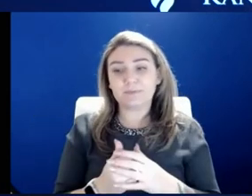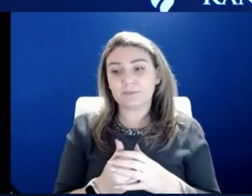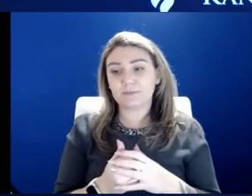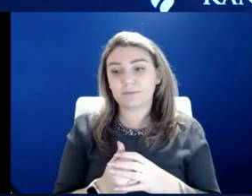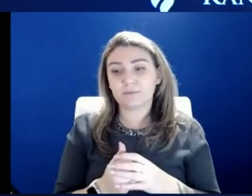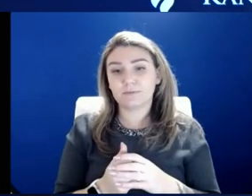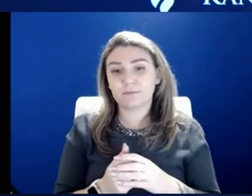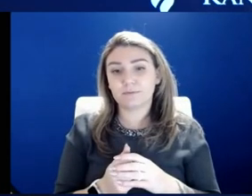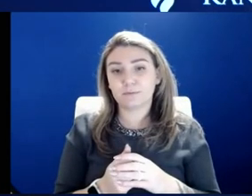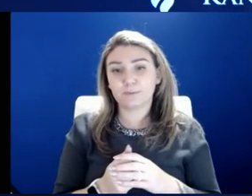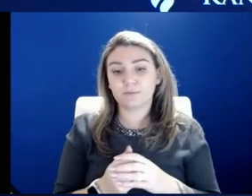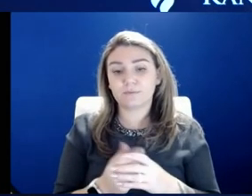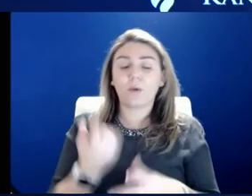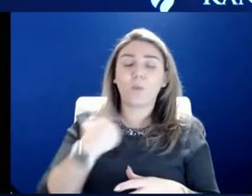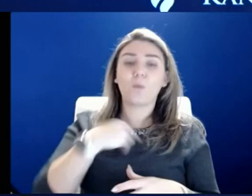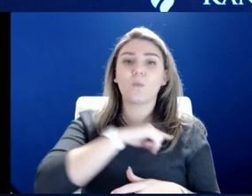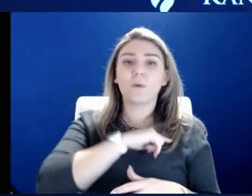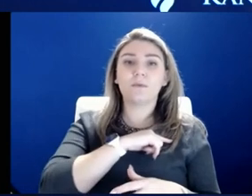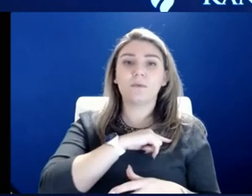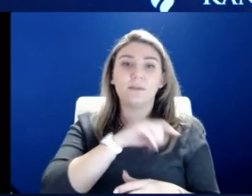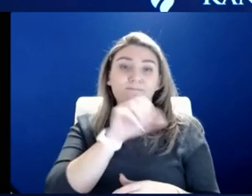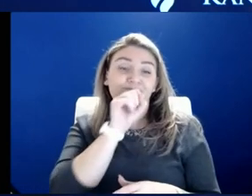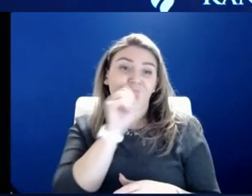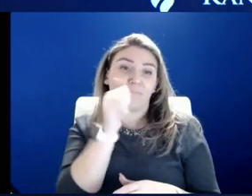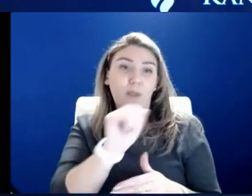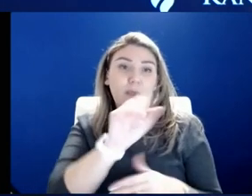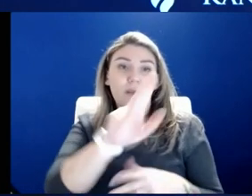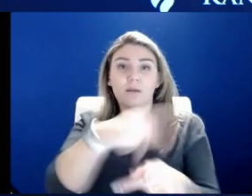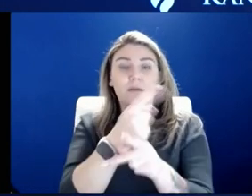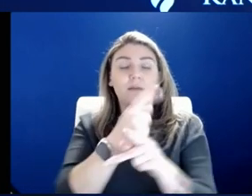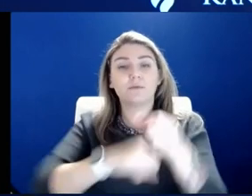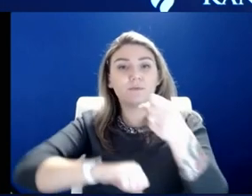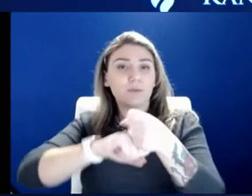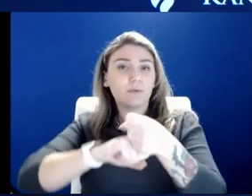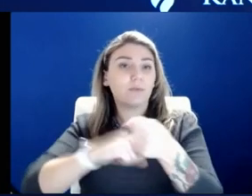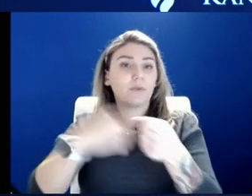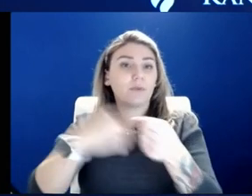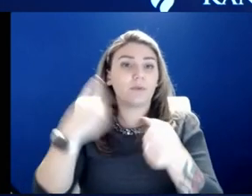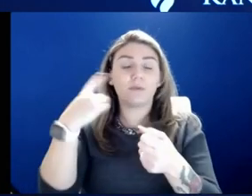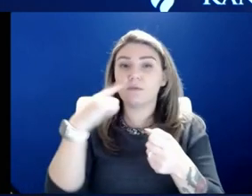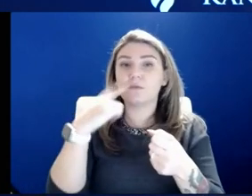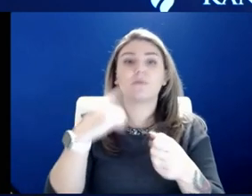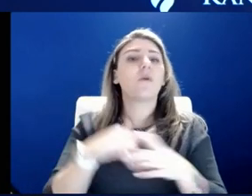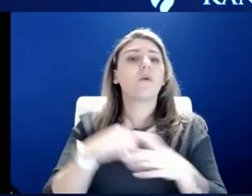would love any type of support we could find to help mitigate the crisis.